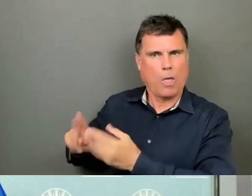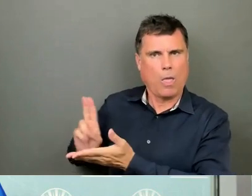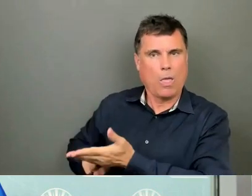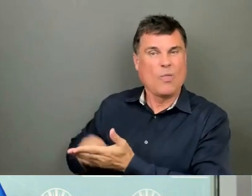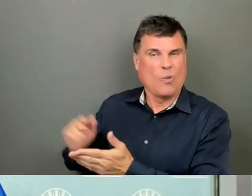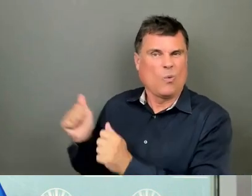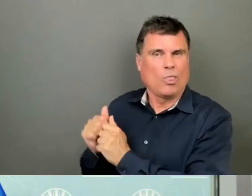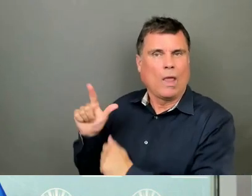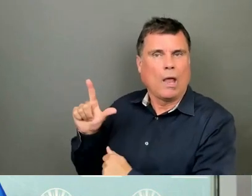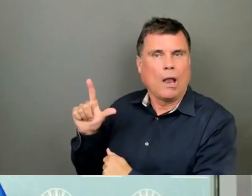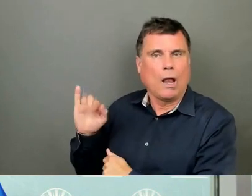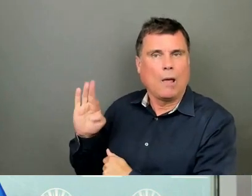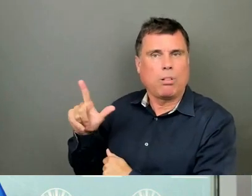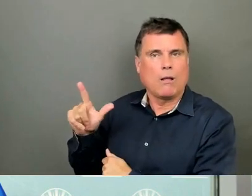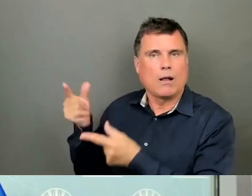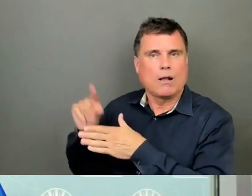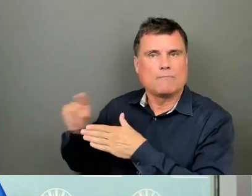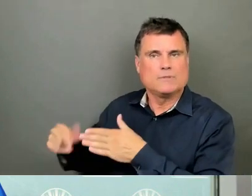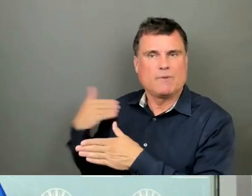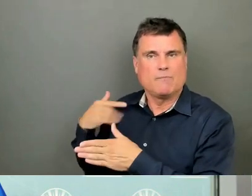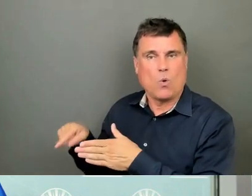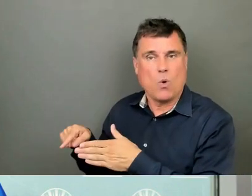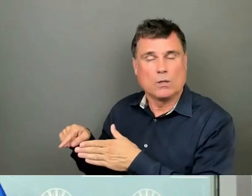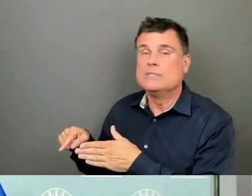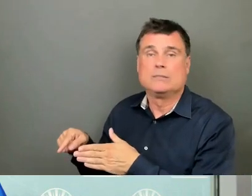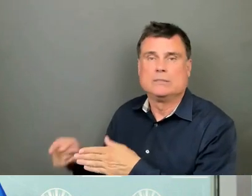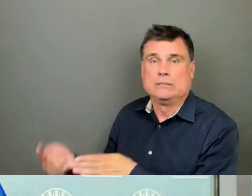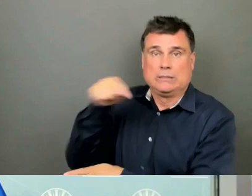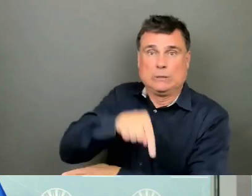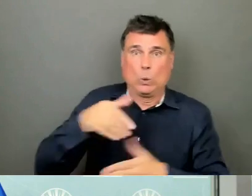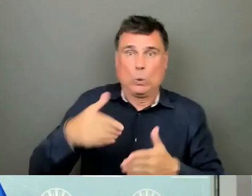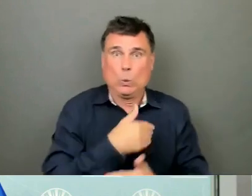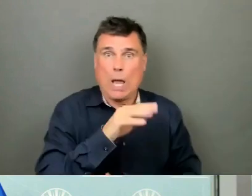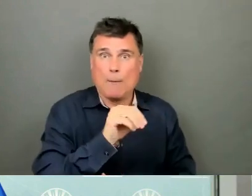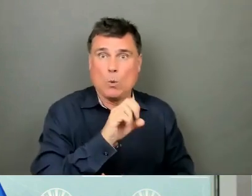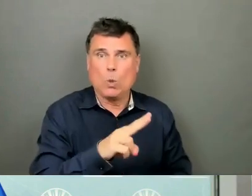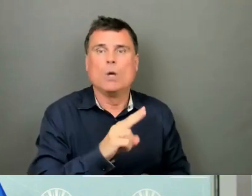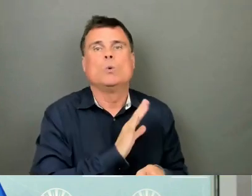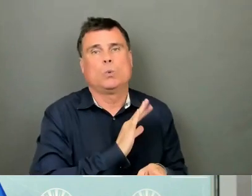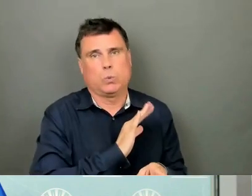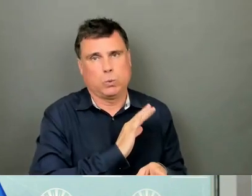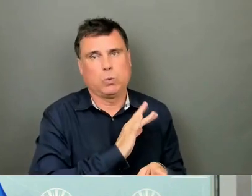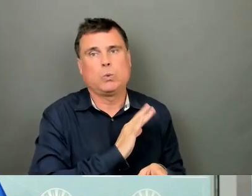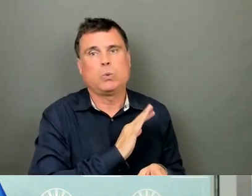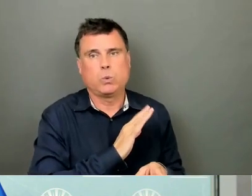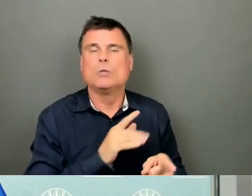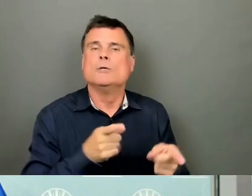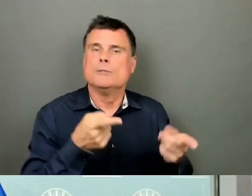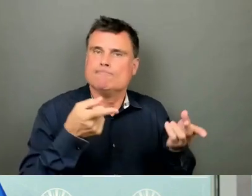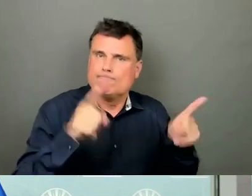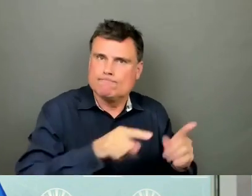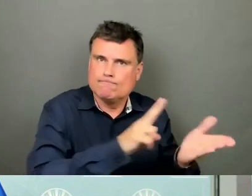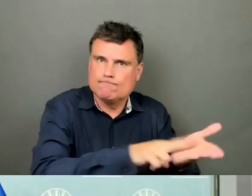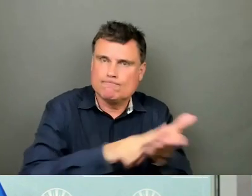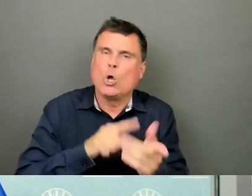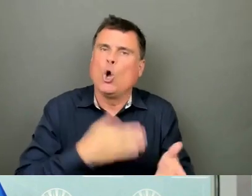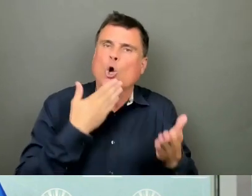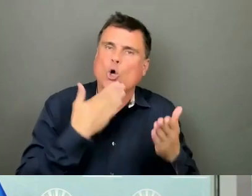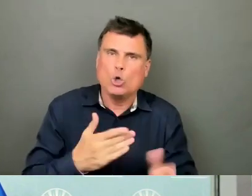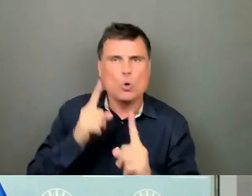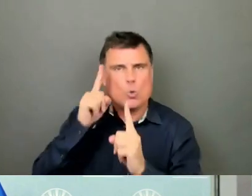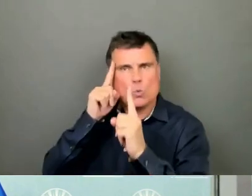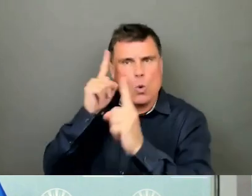This is a good faith agreement based on what I understand to be the shared will of all of the parties to get this project done.